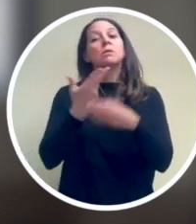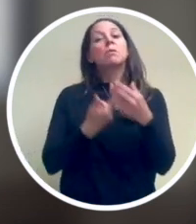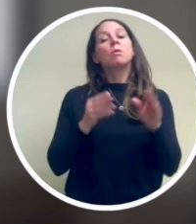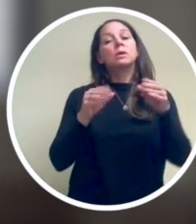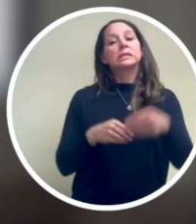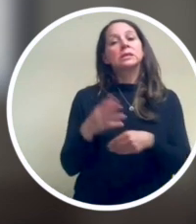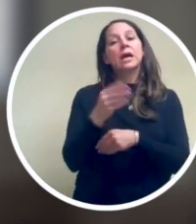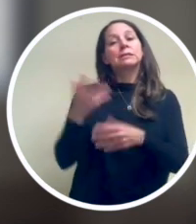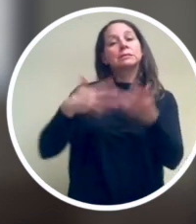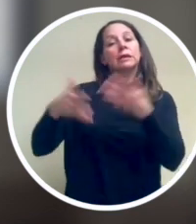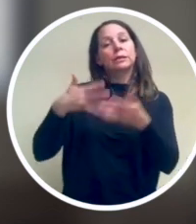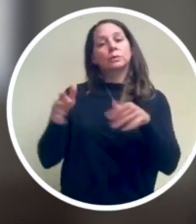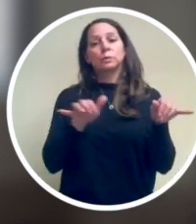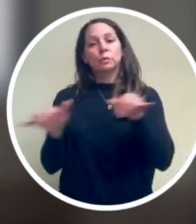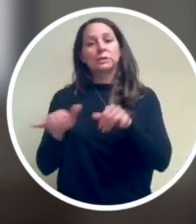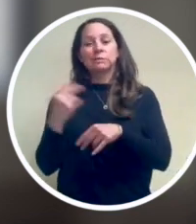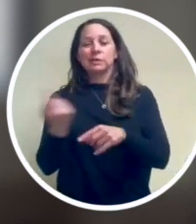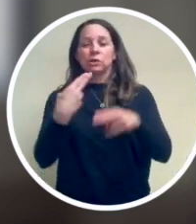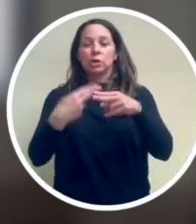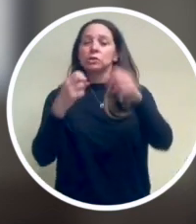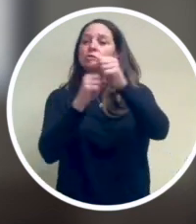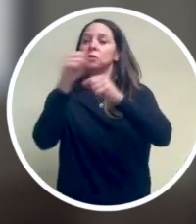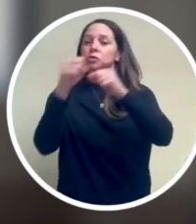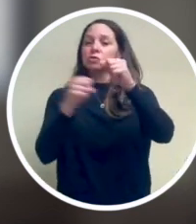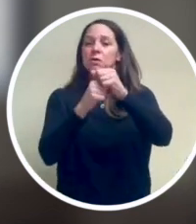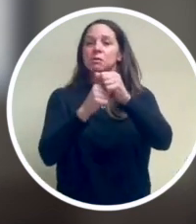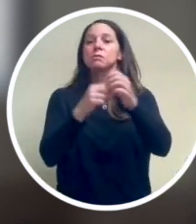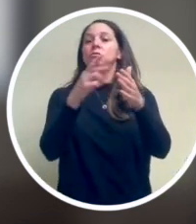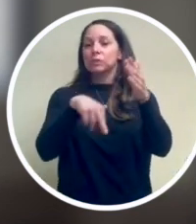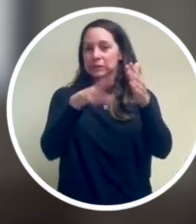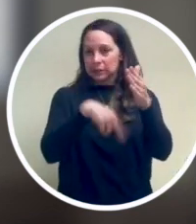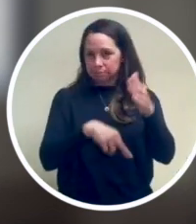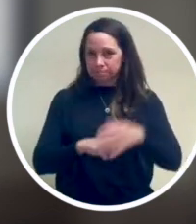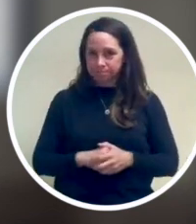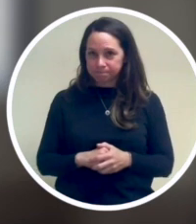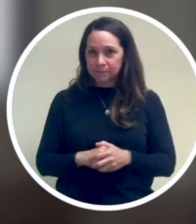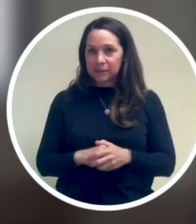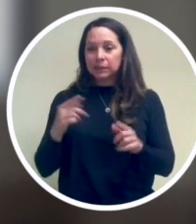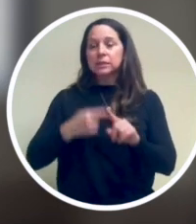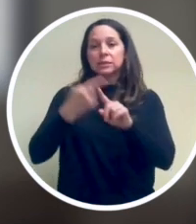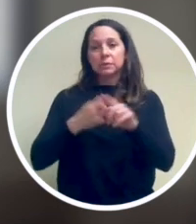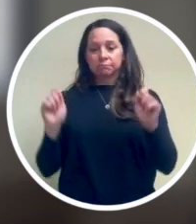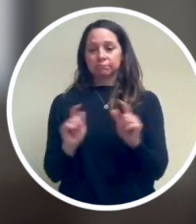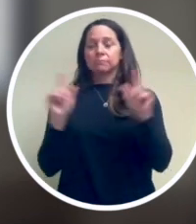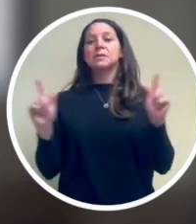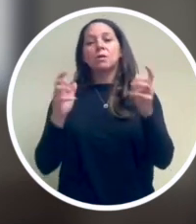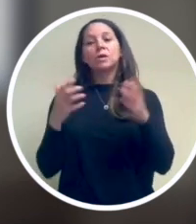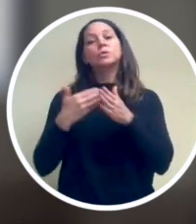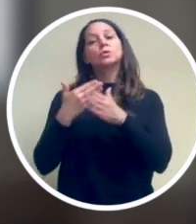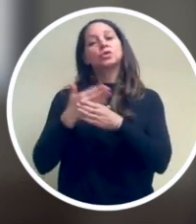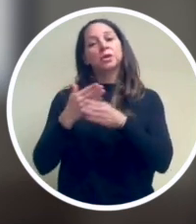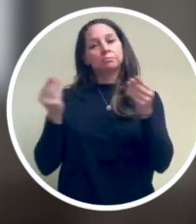both organizations and societies, something called structural racism. I want to use this month's blog to